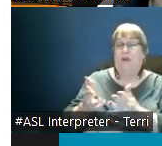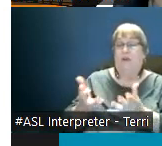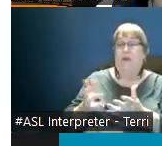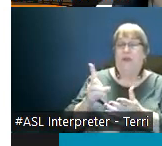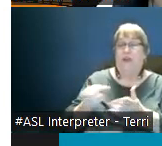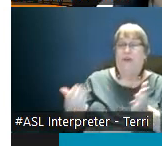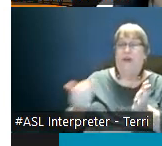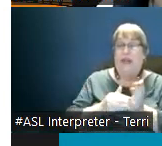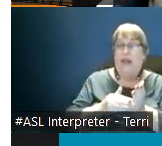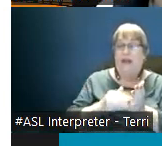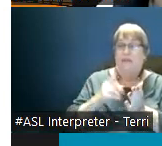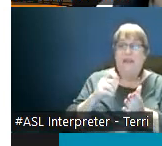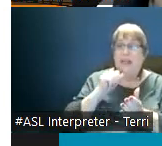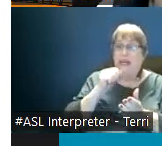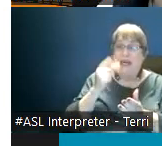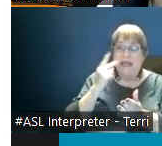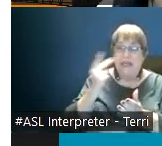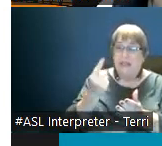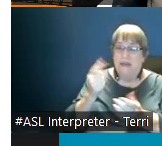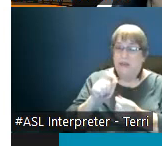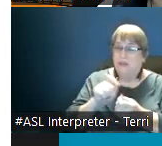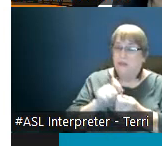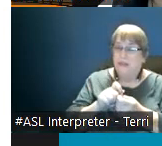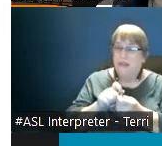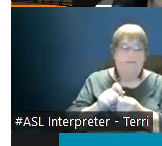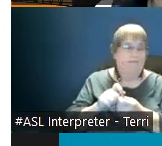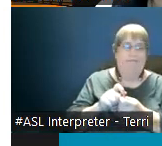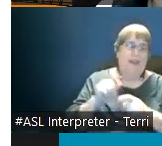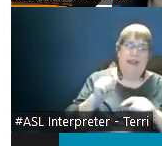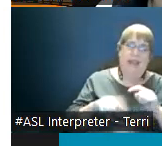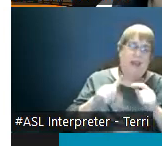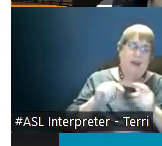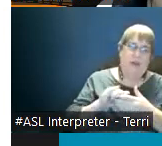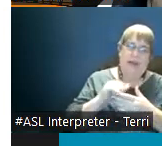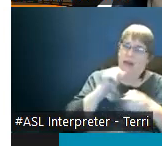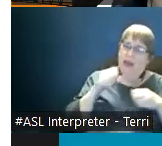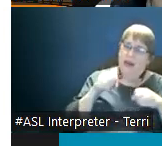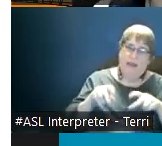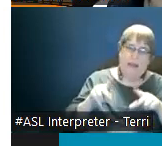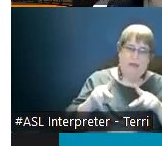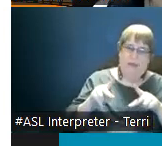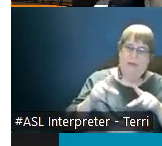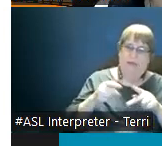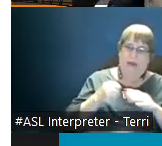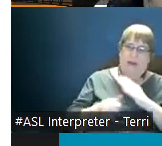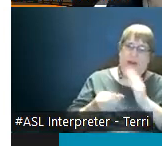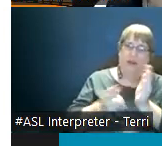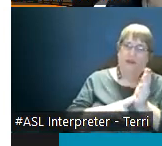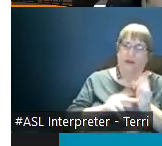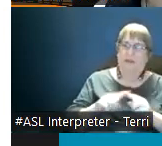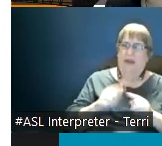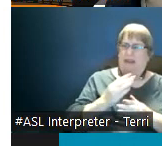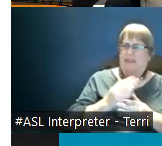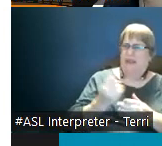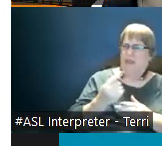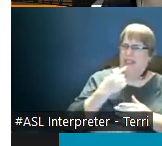didn't see something specific it is again not allowable by contract but i would also just tell you if some part of your instincts are telling you this doesn't feel